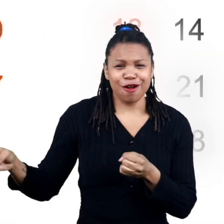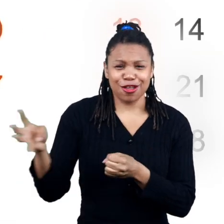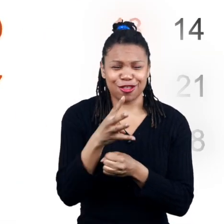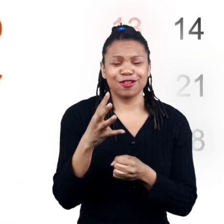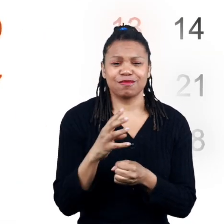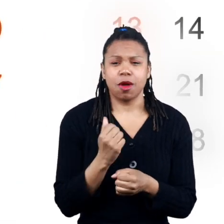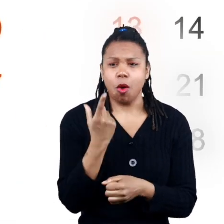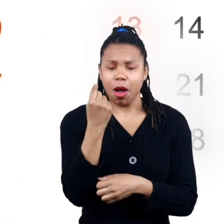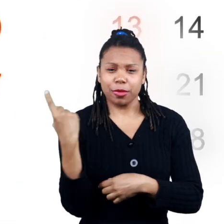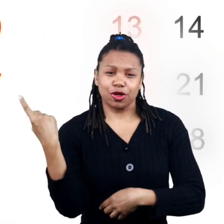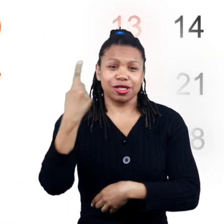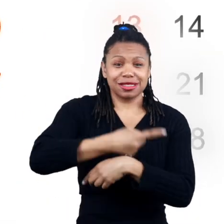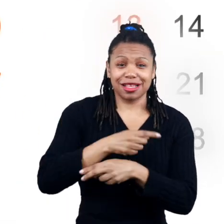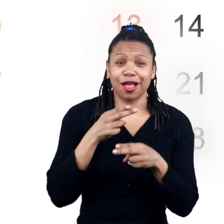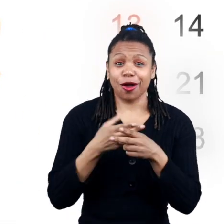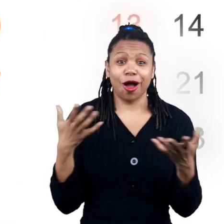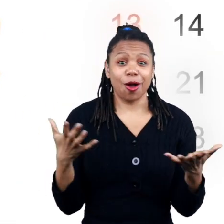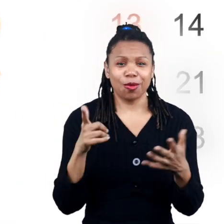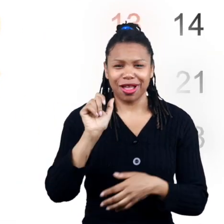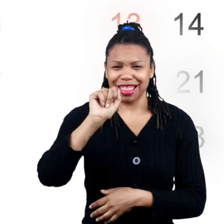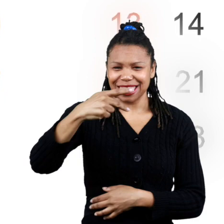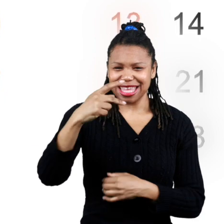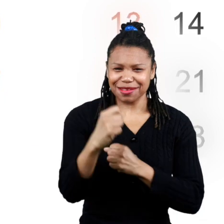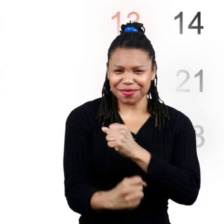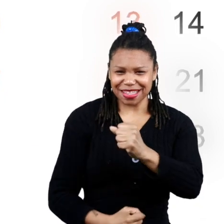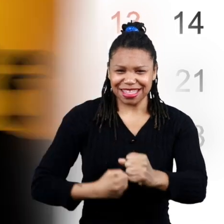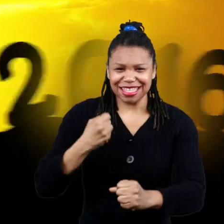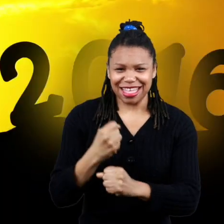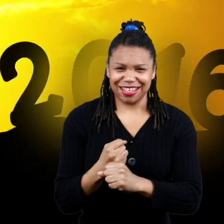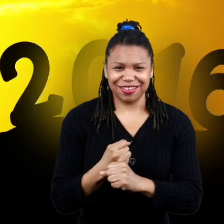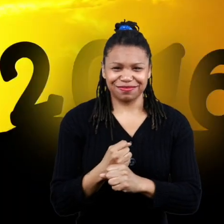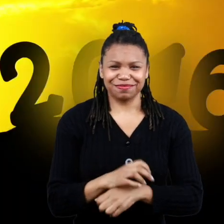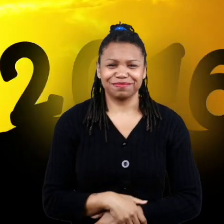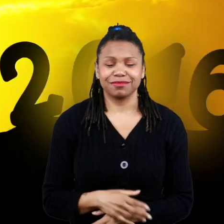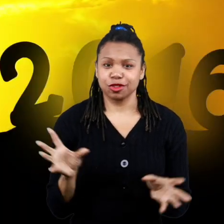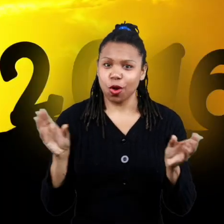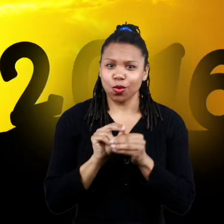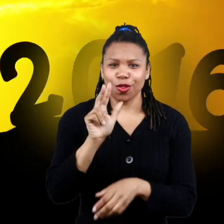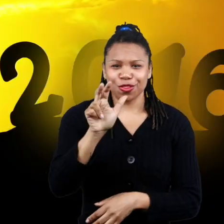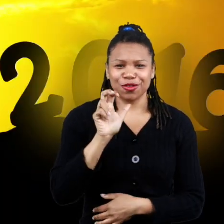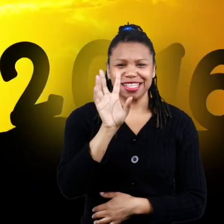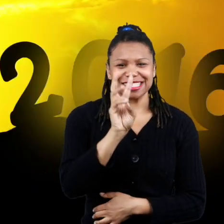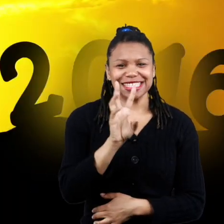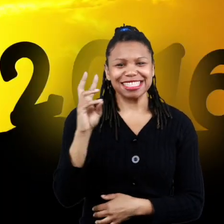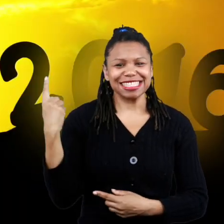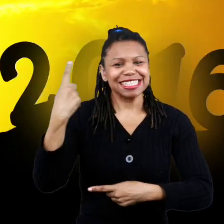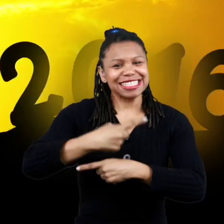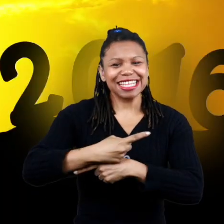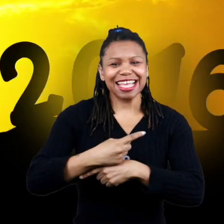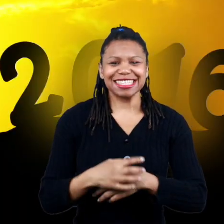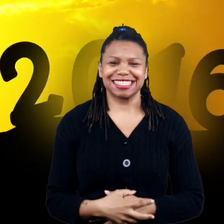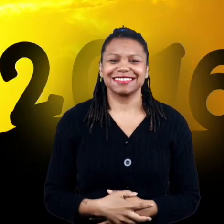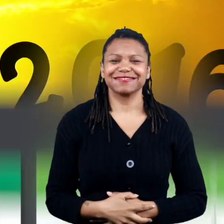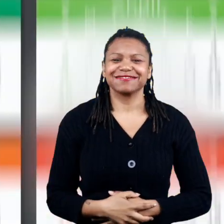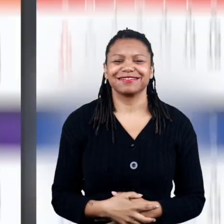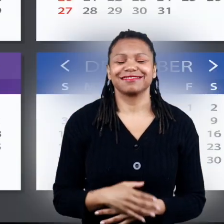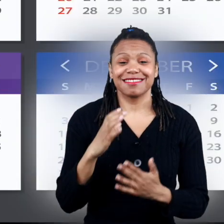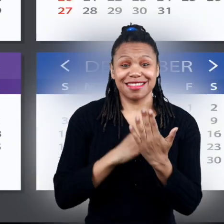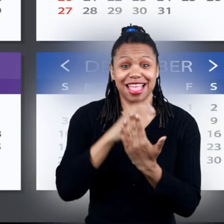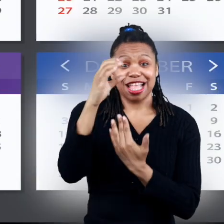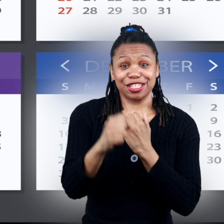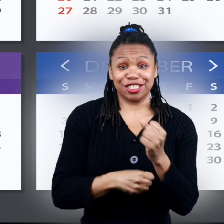years there is an extra day added to the year called a leap year which is 366 days